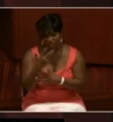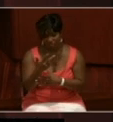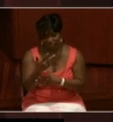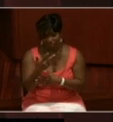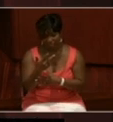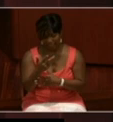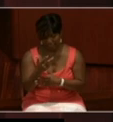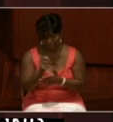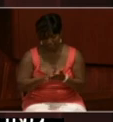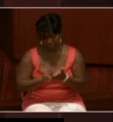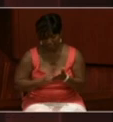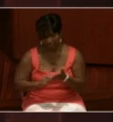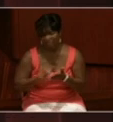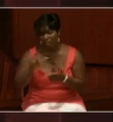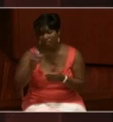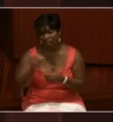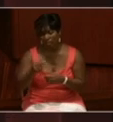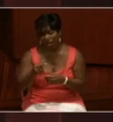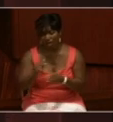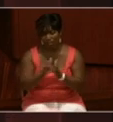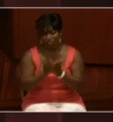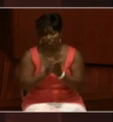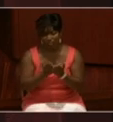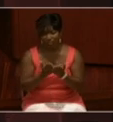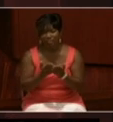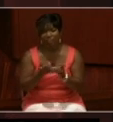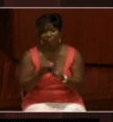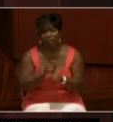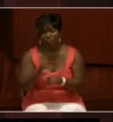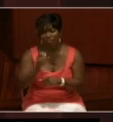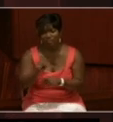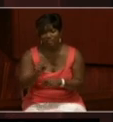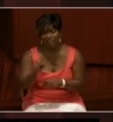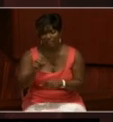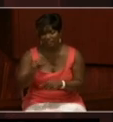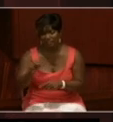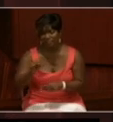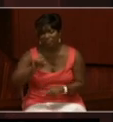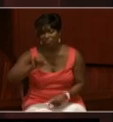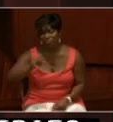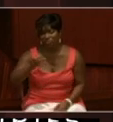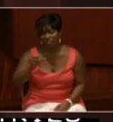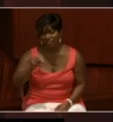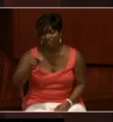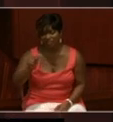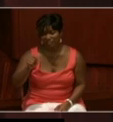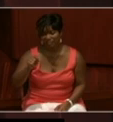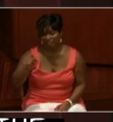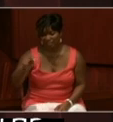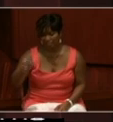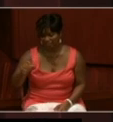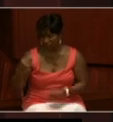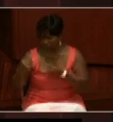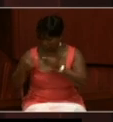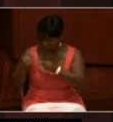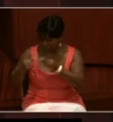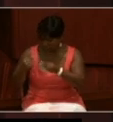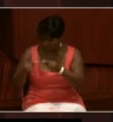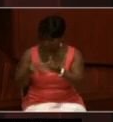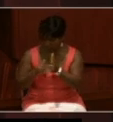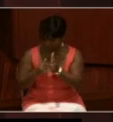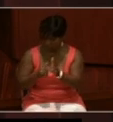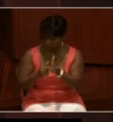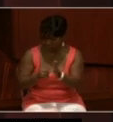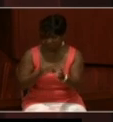log book spanning the early days of the voyage of the USS Jeanette. Two with valuable genealogical notations reflecting the